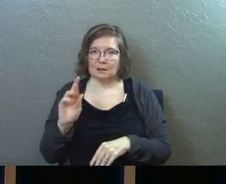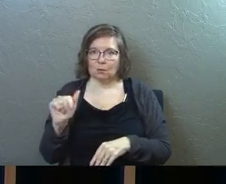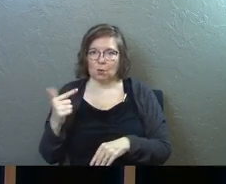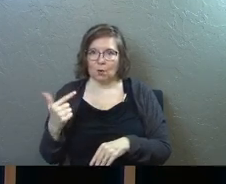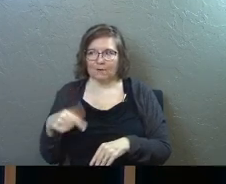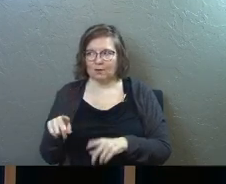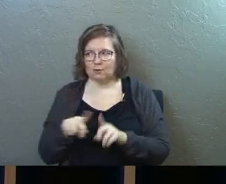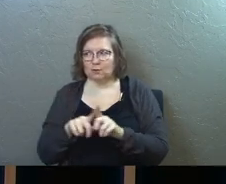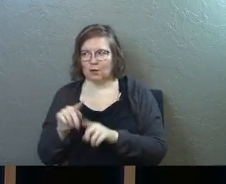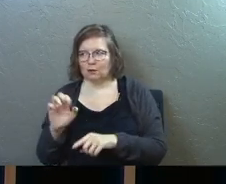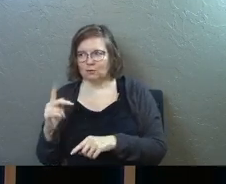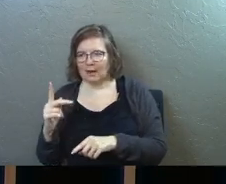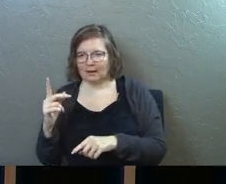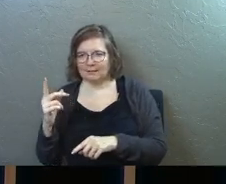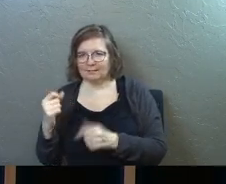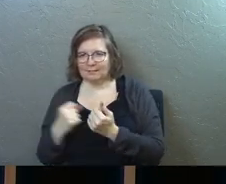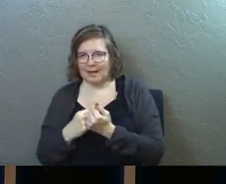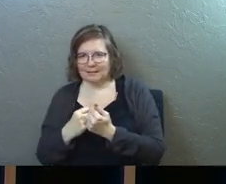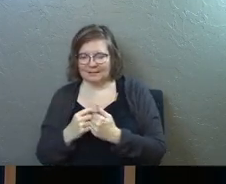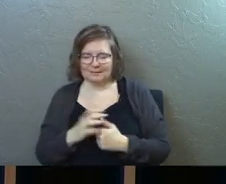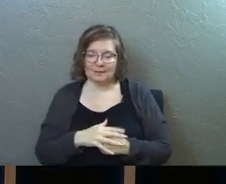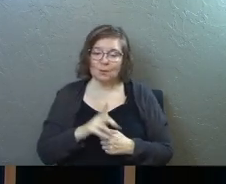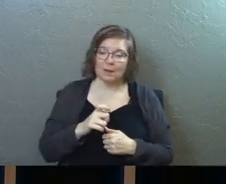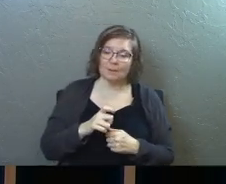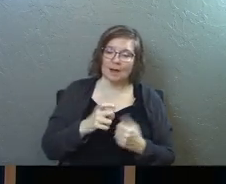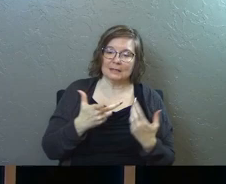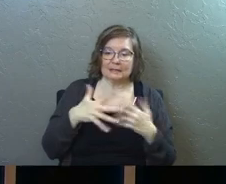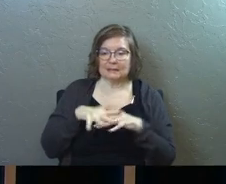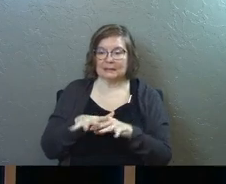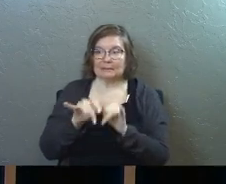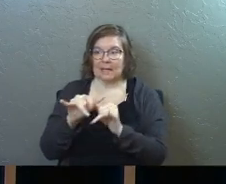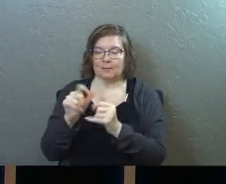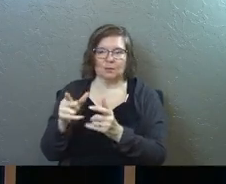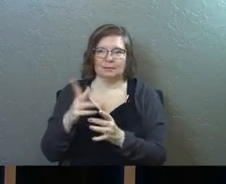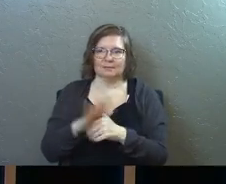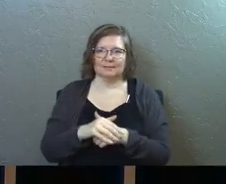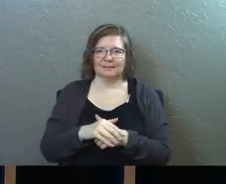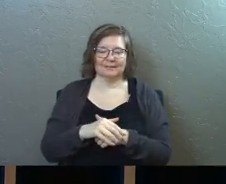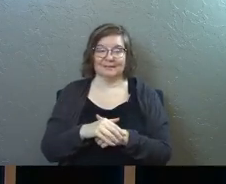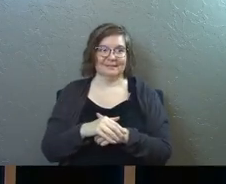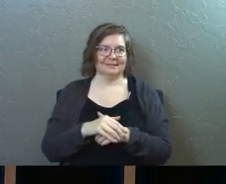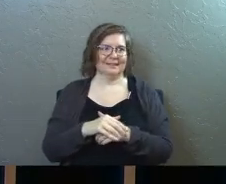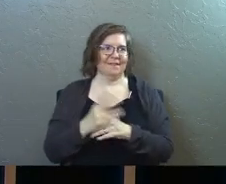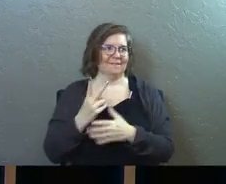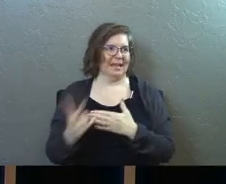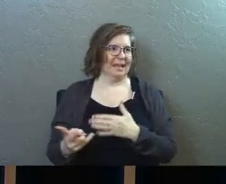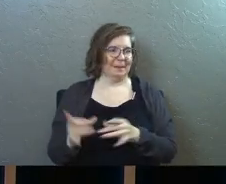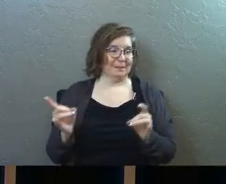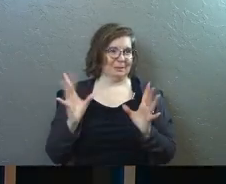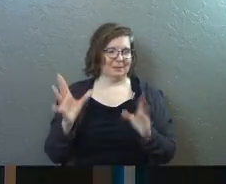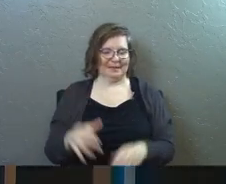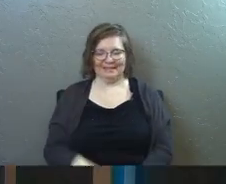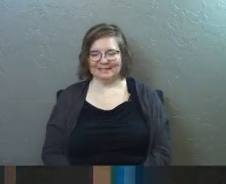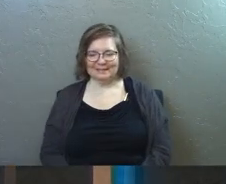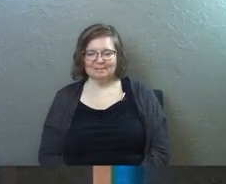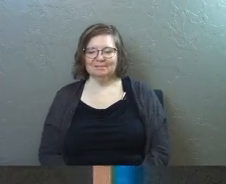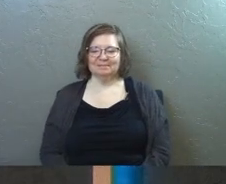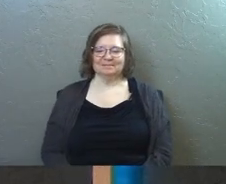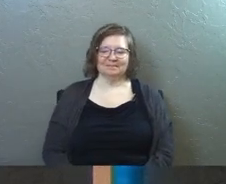for you Star Trek fans we must assimilate you oh gosh that was just failed miserably